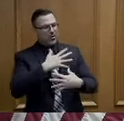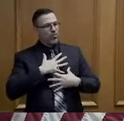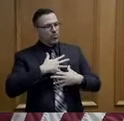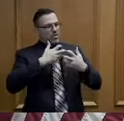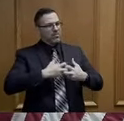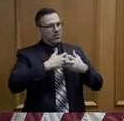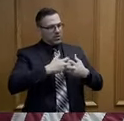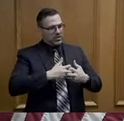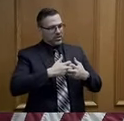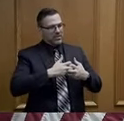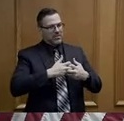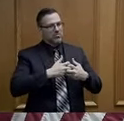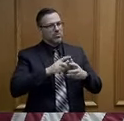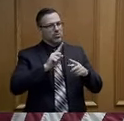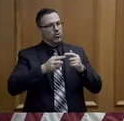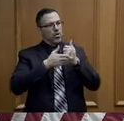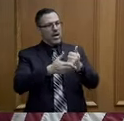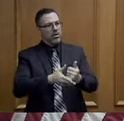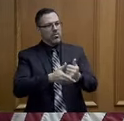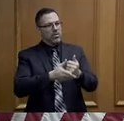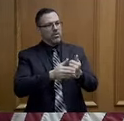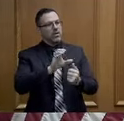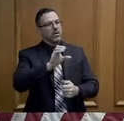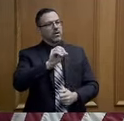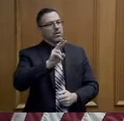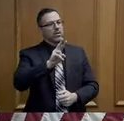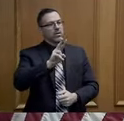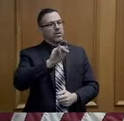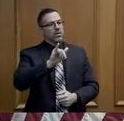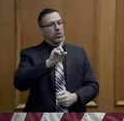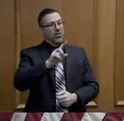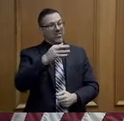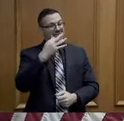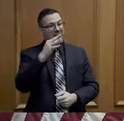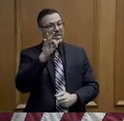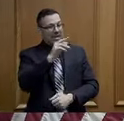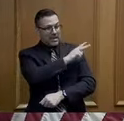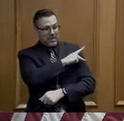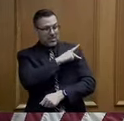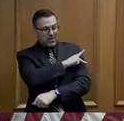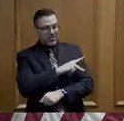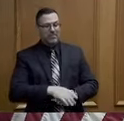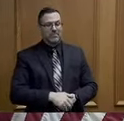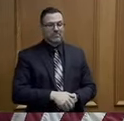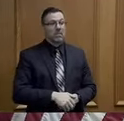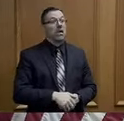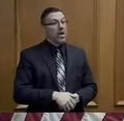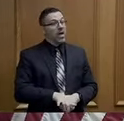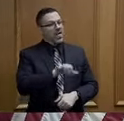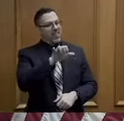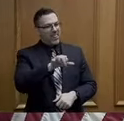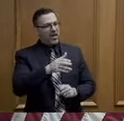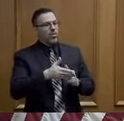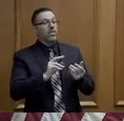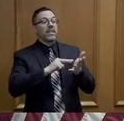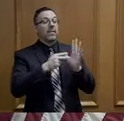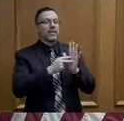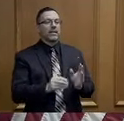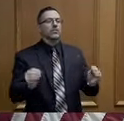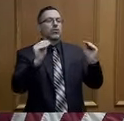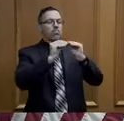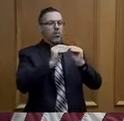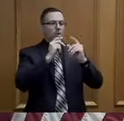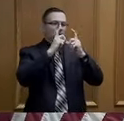with COVID-19 patients. So this one move will both free up PPE and medical